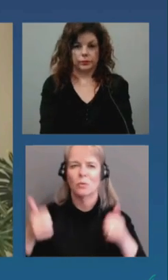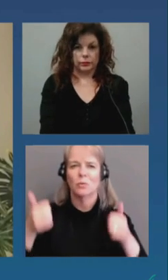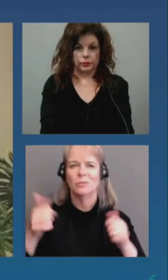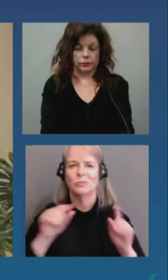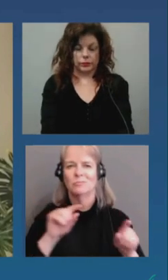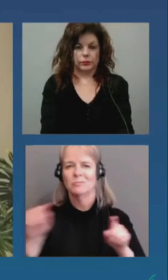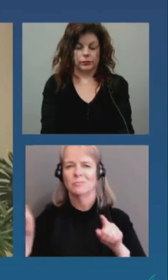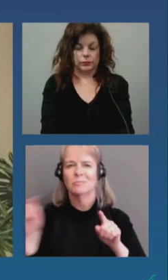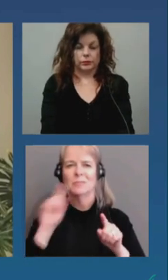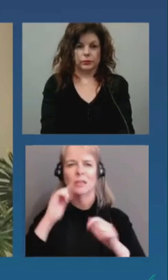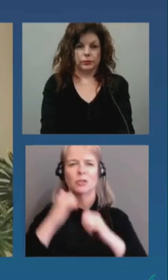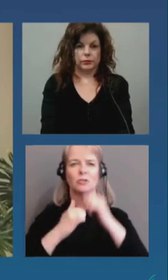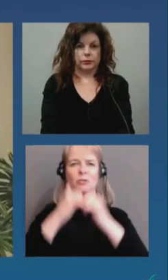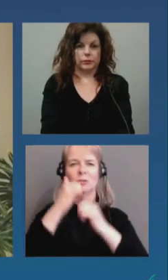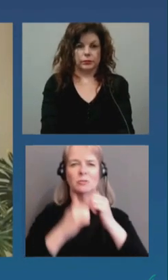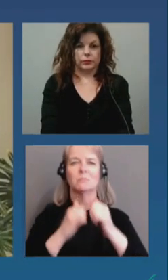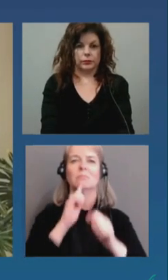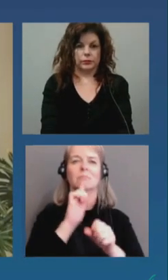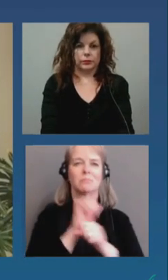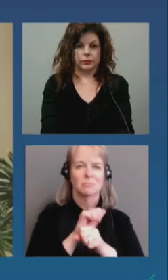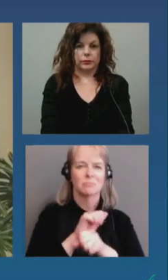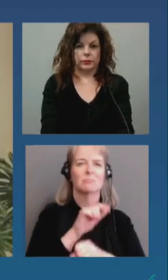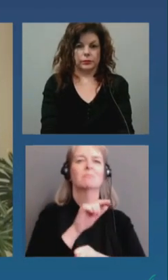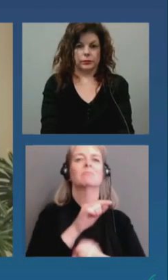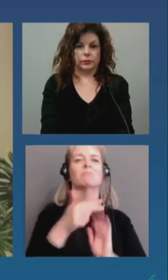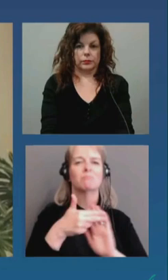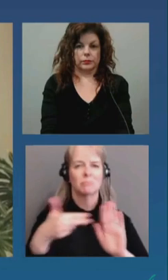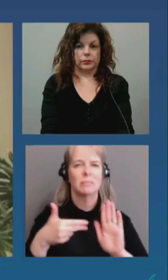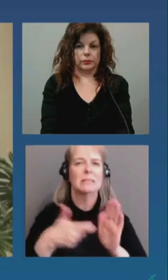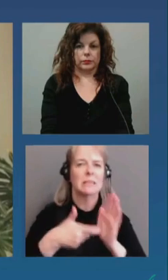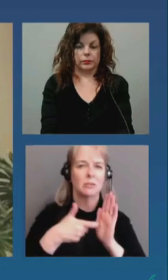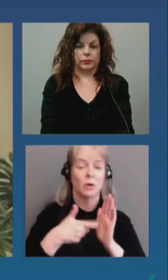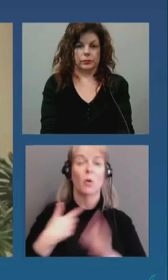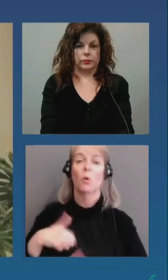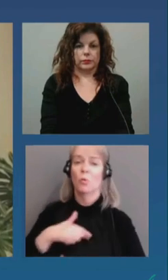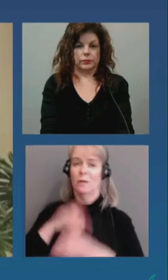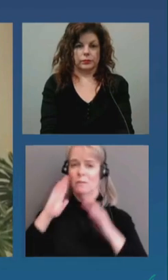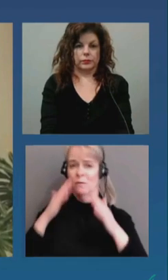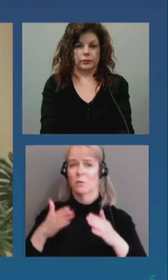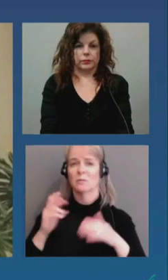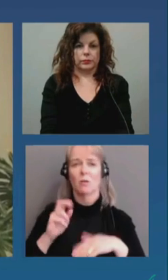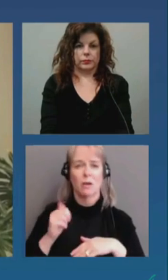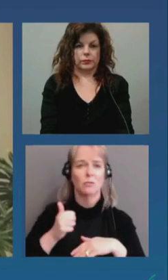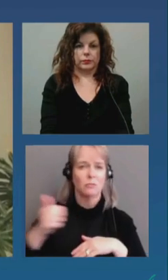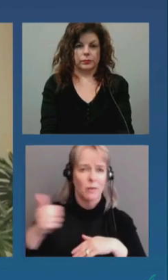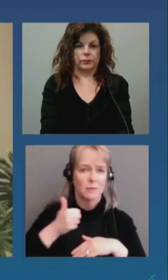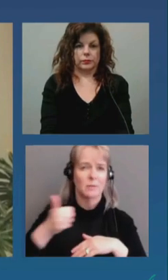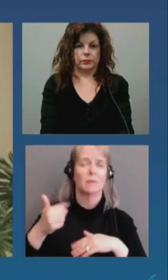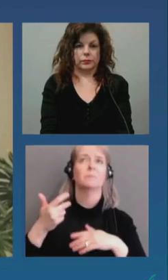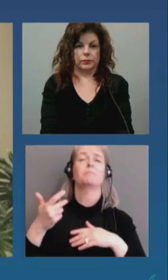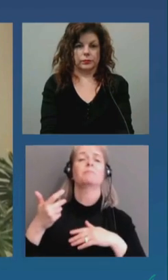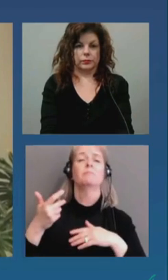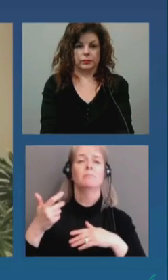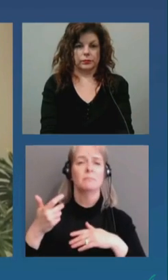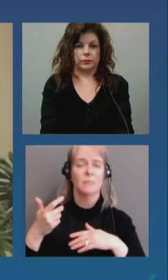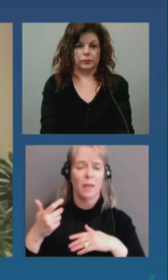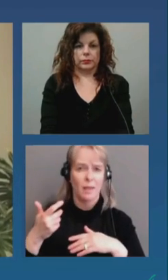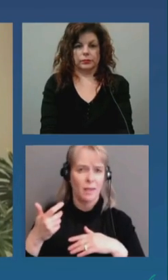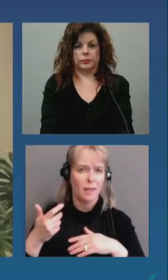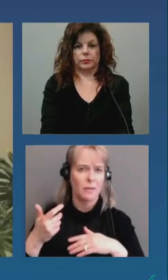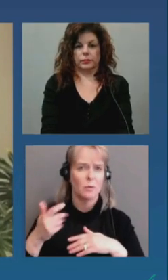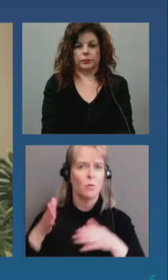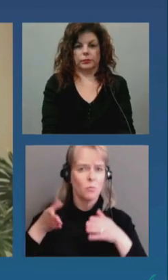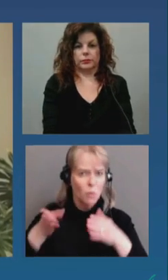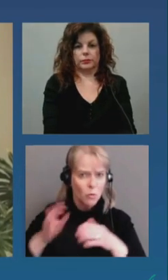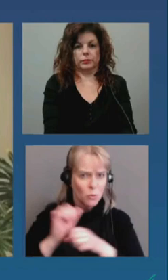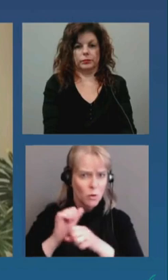of the first things we asked was, were our transit and road projects and path projects essential? And the answer came